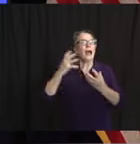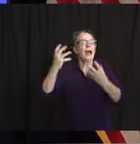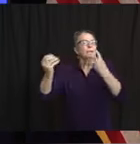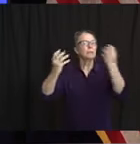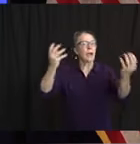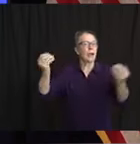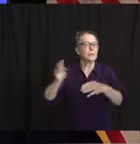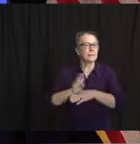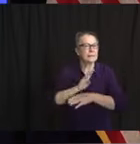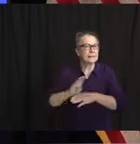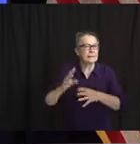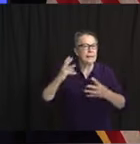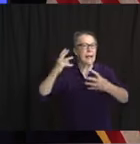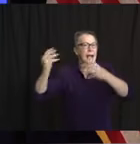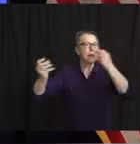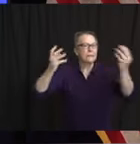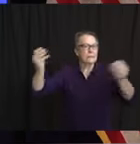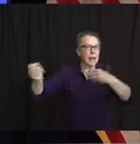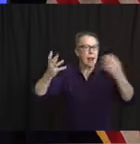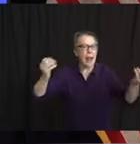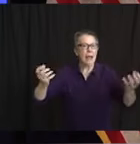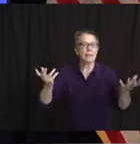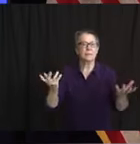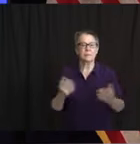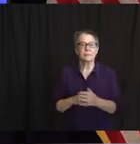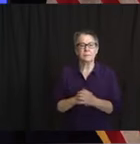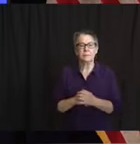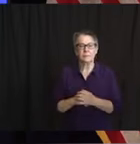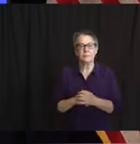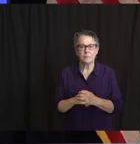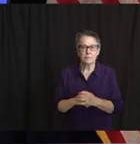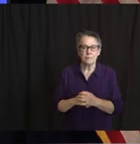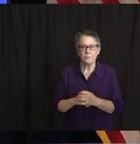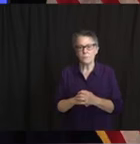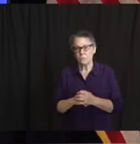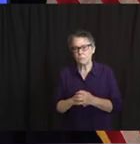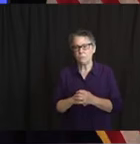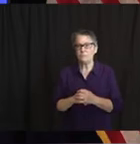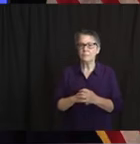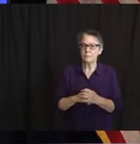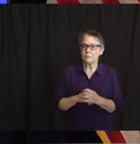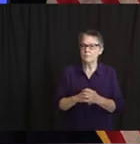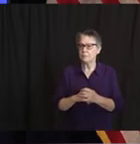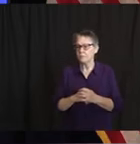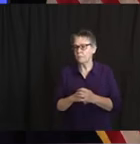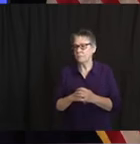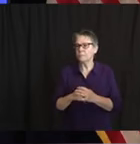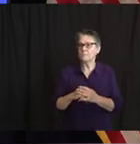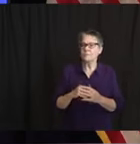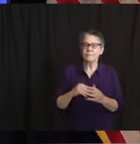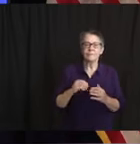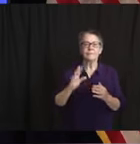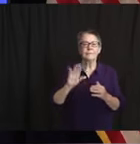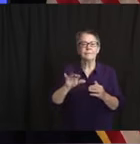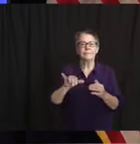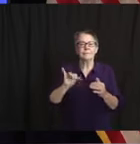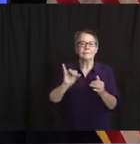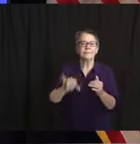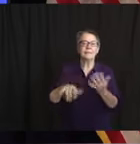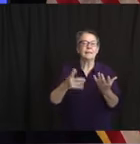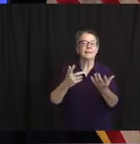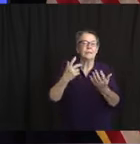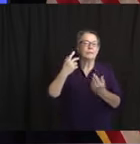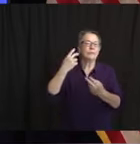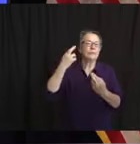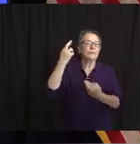from the steps we've taken, and I've said this on a number of occasions. Part of the reason why we don't take ten steps on one day, in